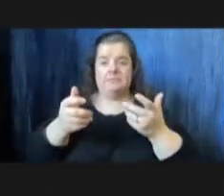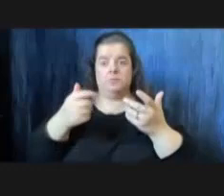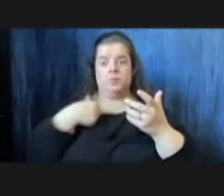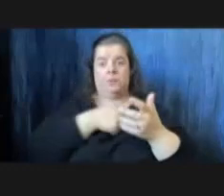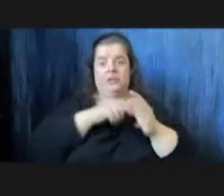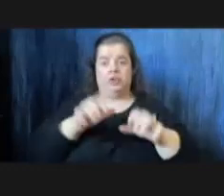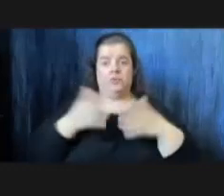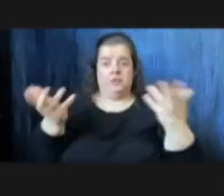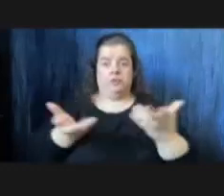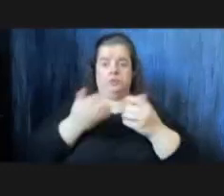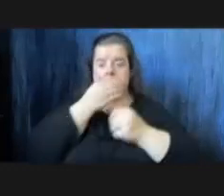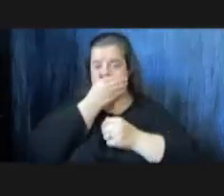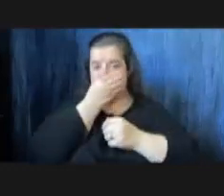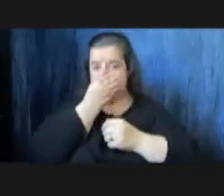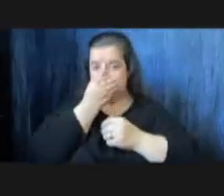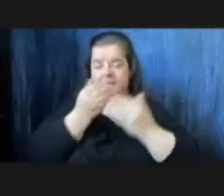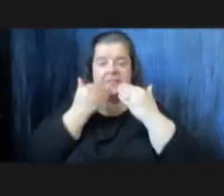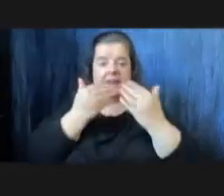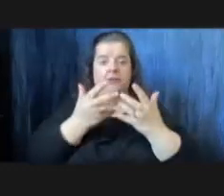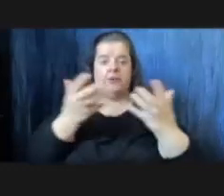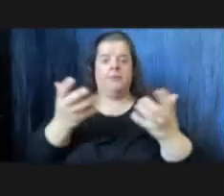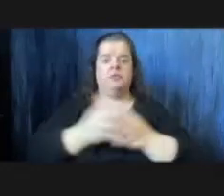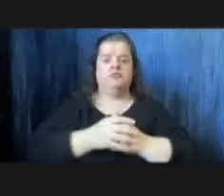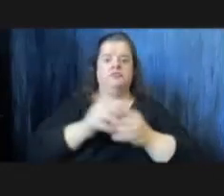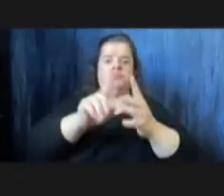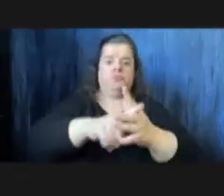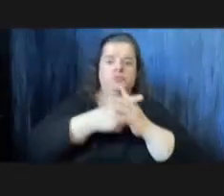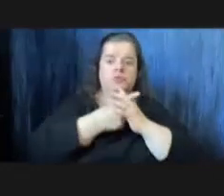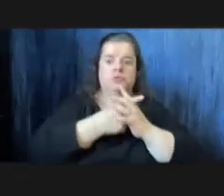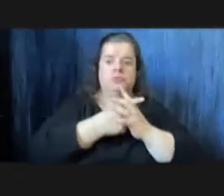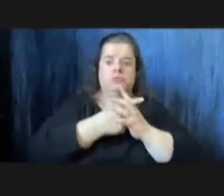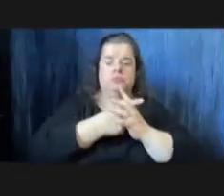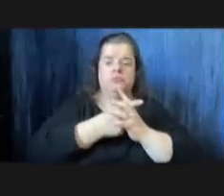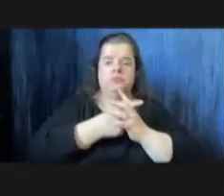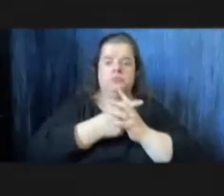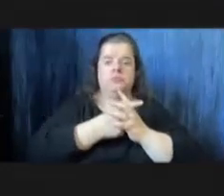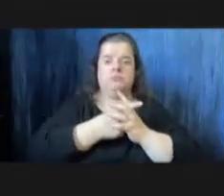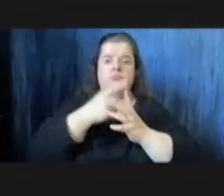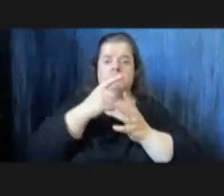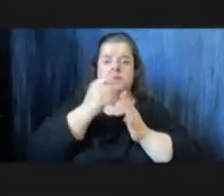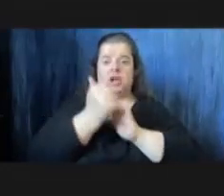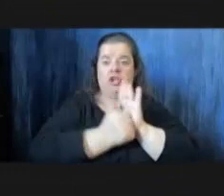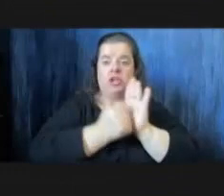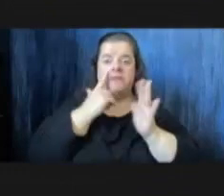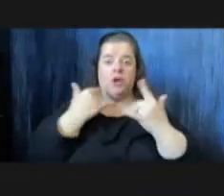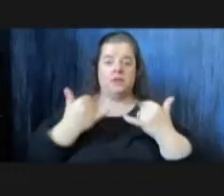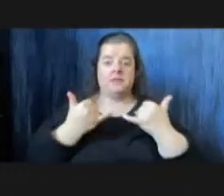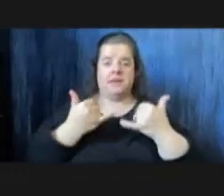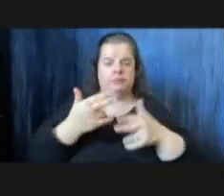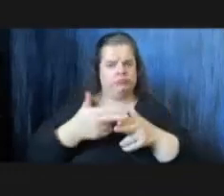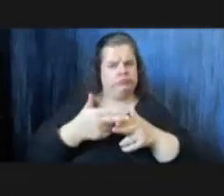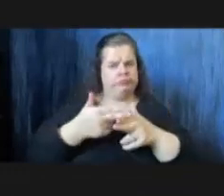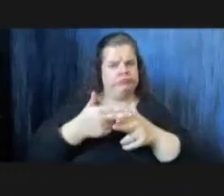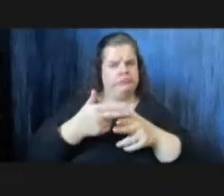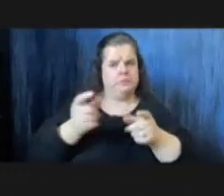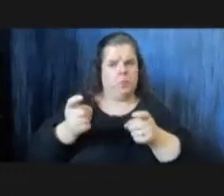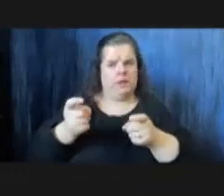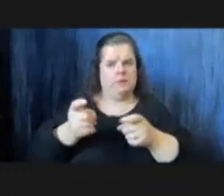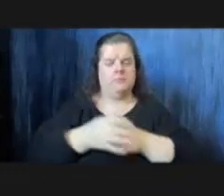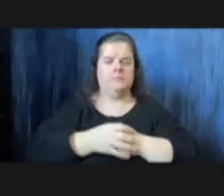so kicking us off um here's our agenda today i'll just go over quickly um